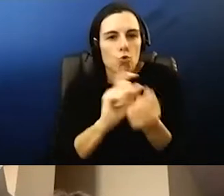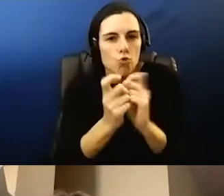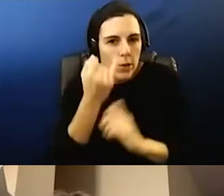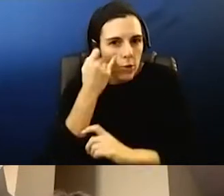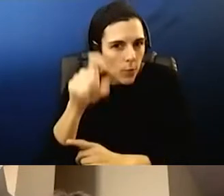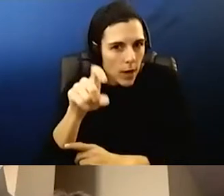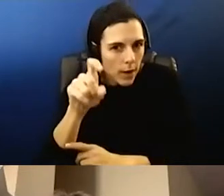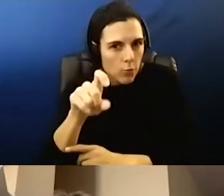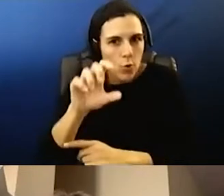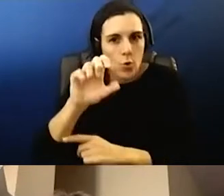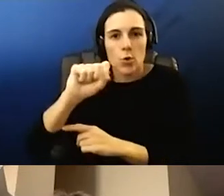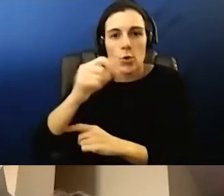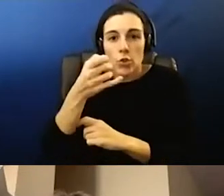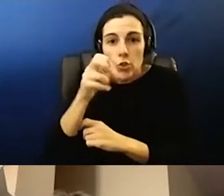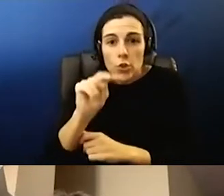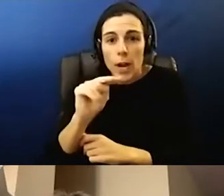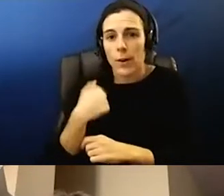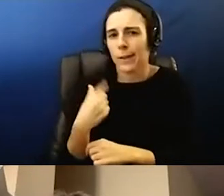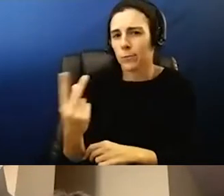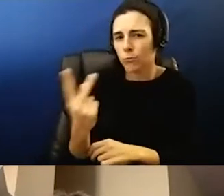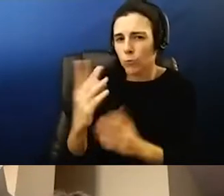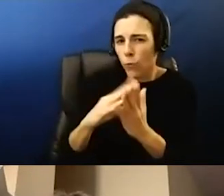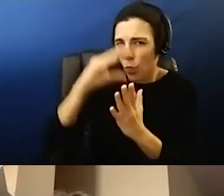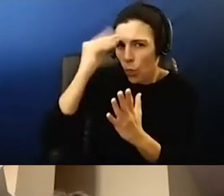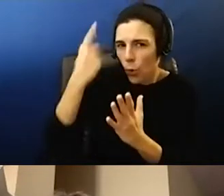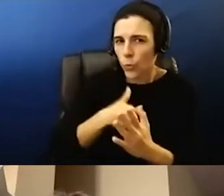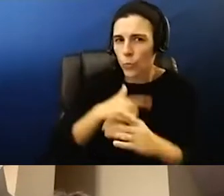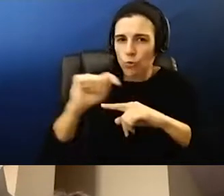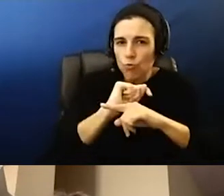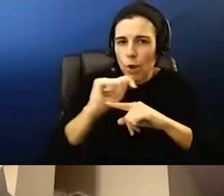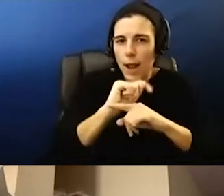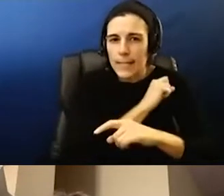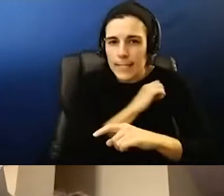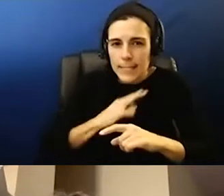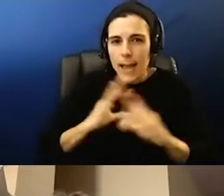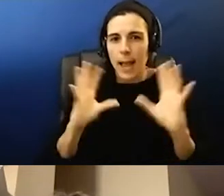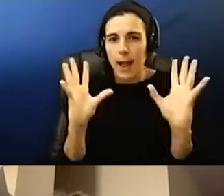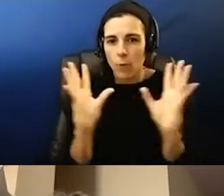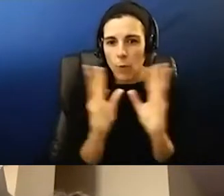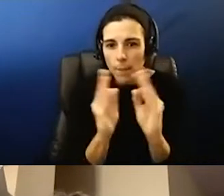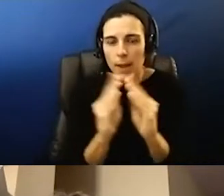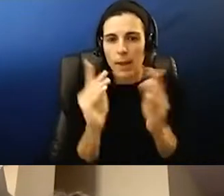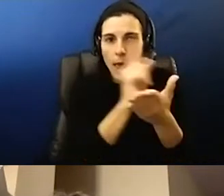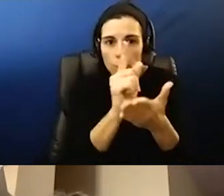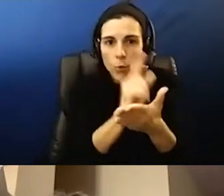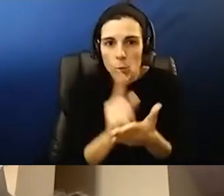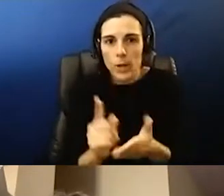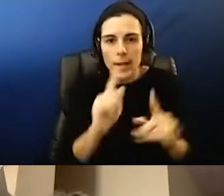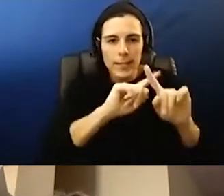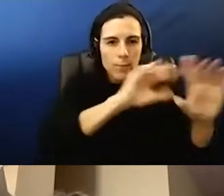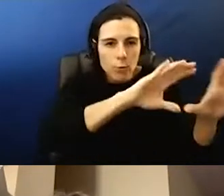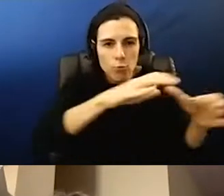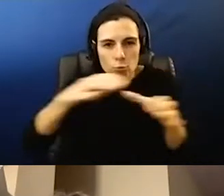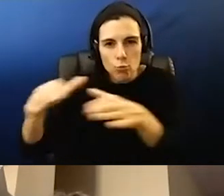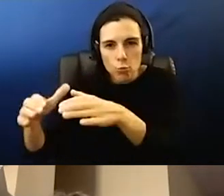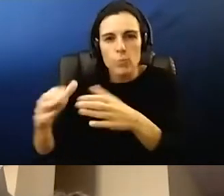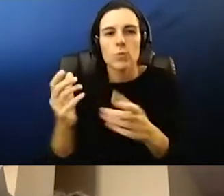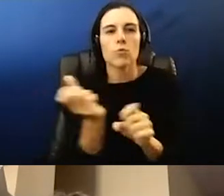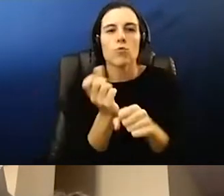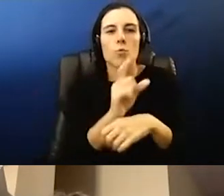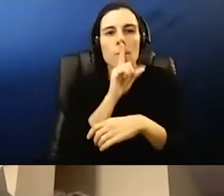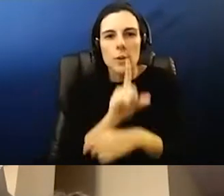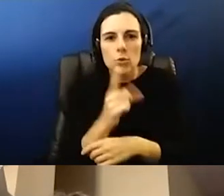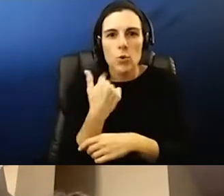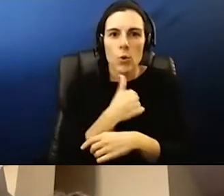that Sharon and I have learned, you know, she said, we train our staff, we meet with them every week, different groups of staff to make sure the mitigation